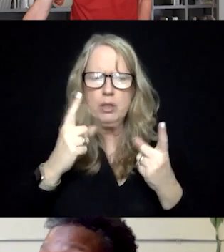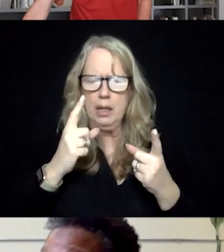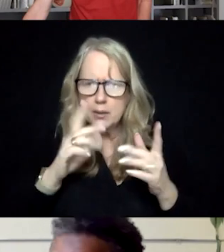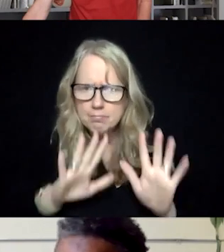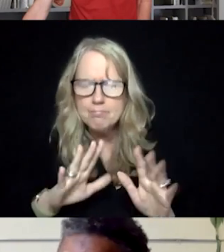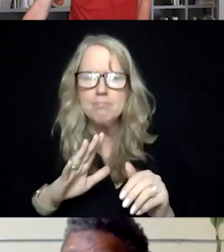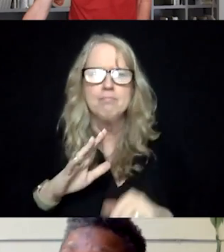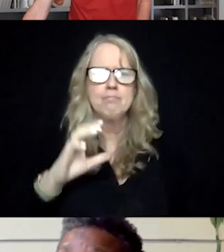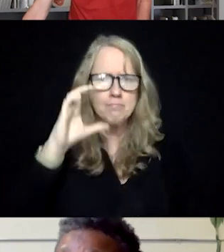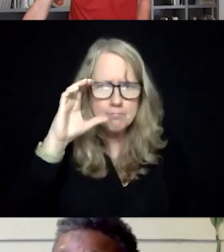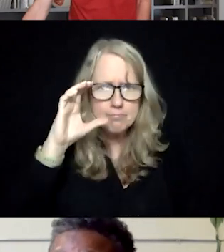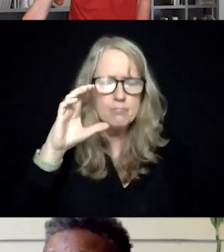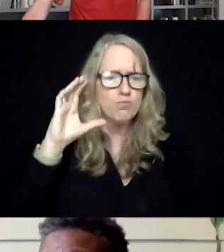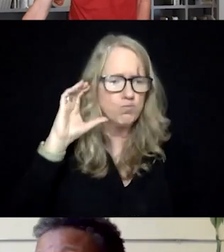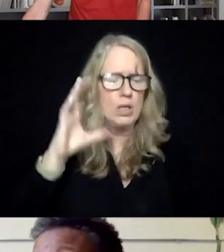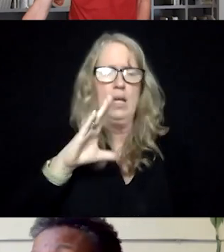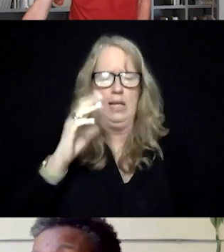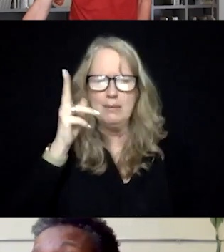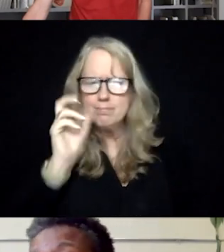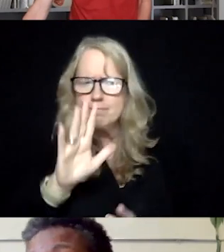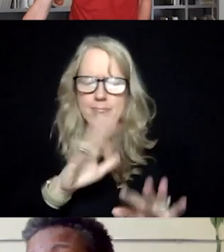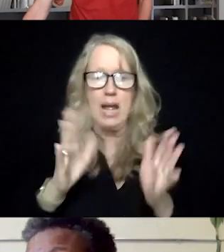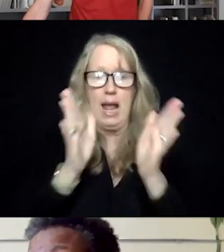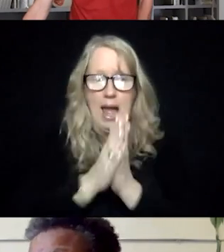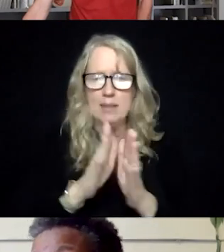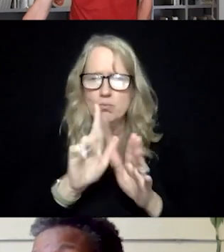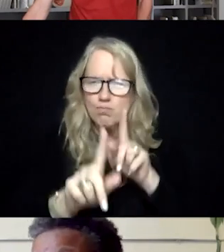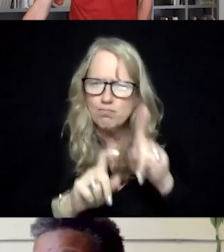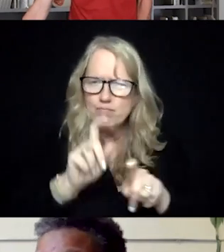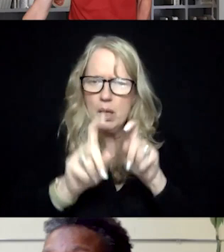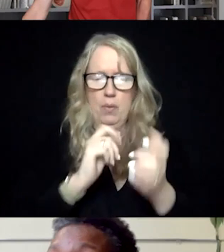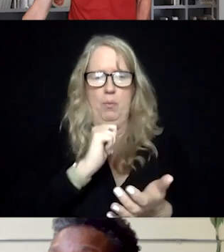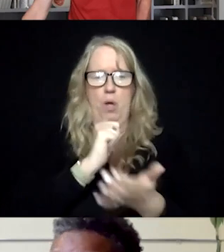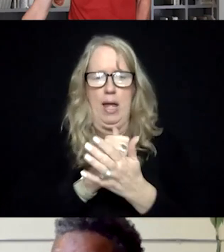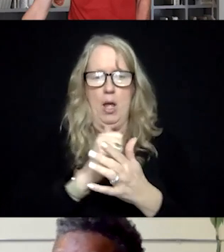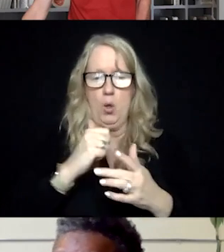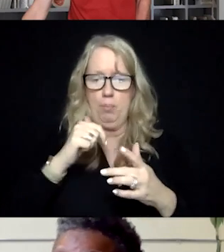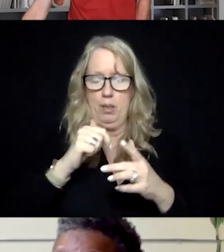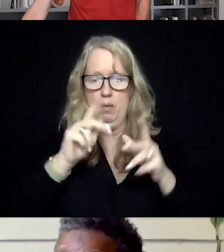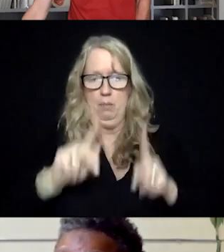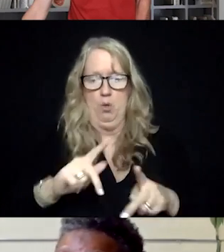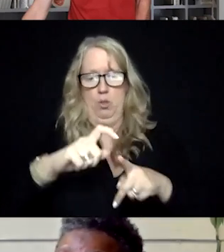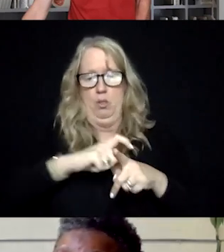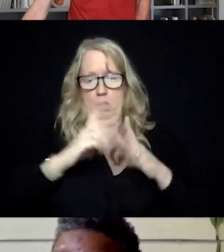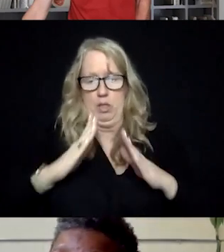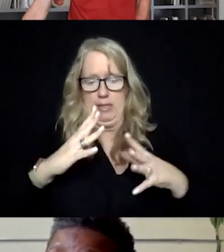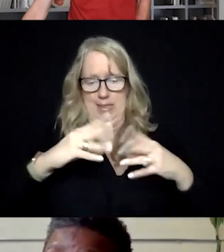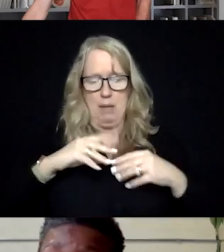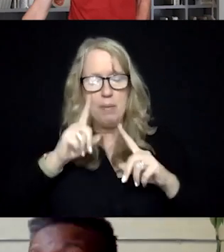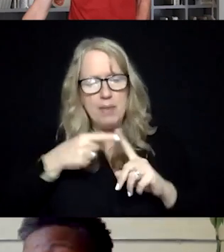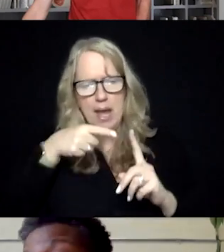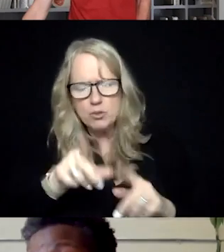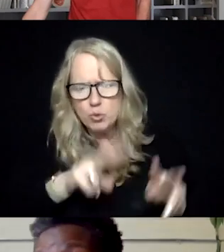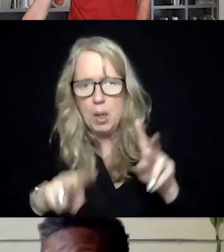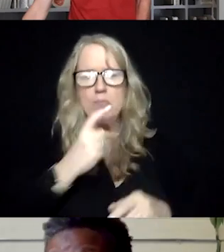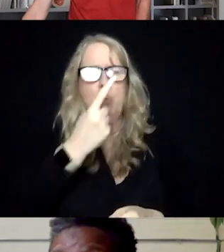listen to the caller, listen to the nuance this and ask the appropriate questions would help that call taker to, uh, make the proper dispatch to